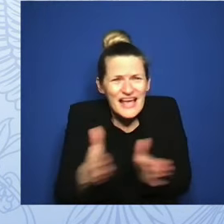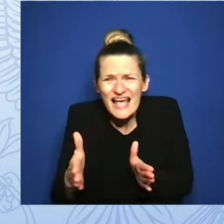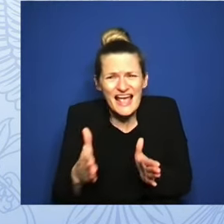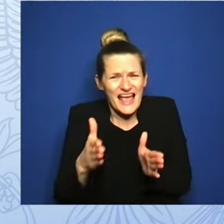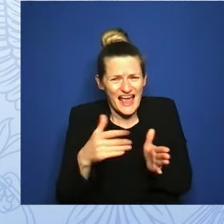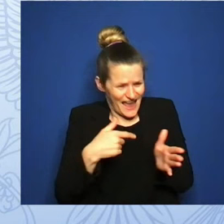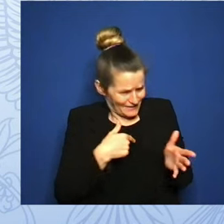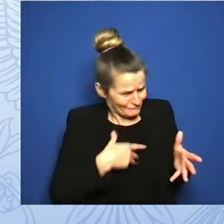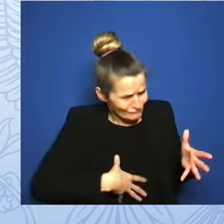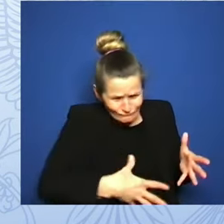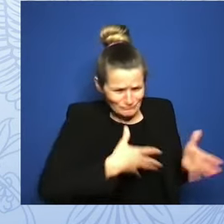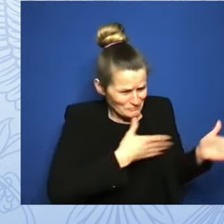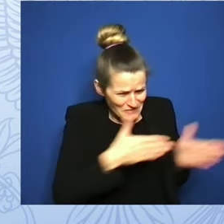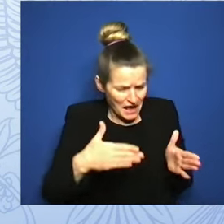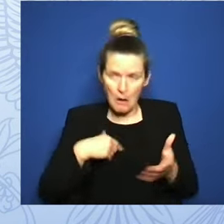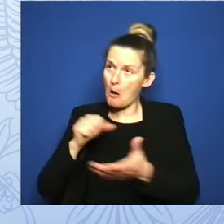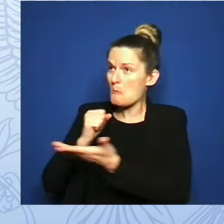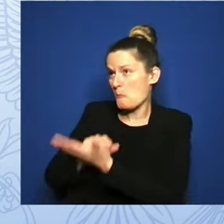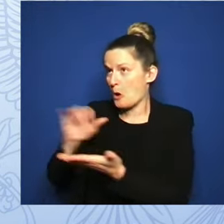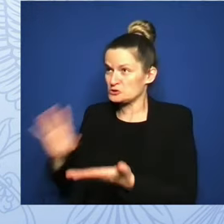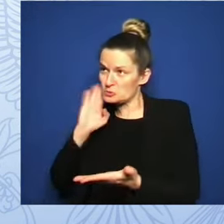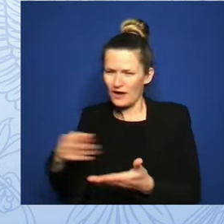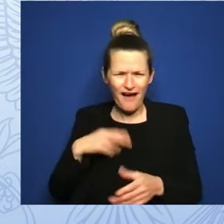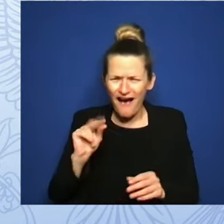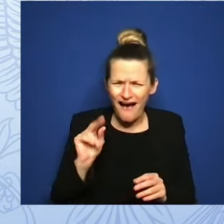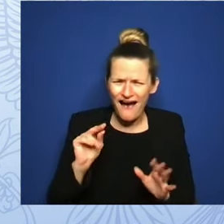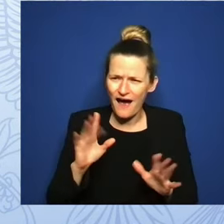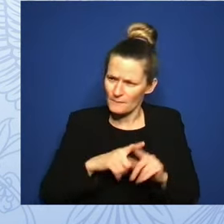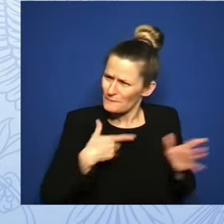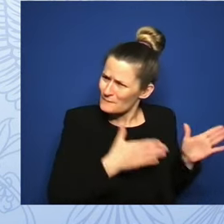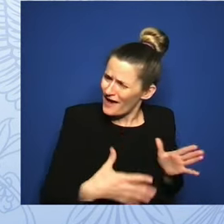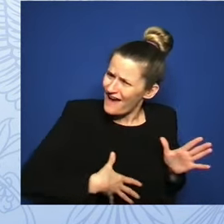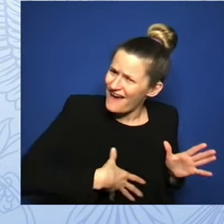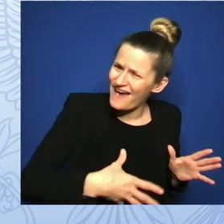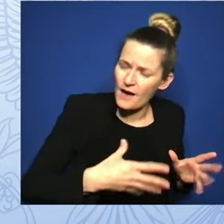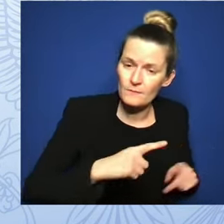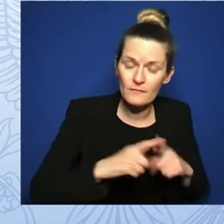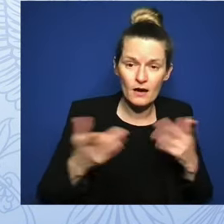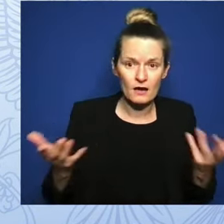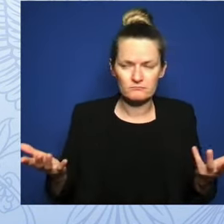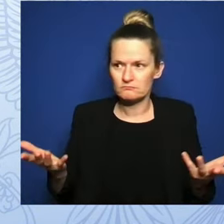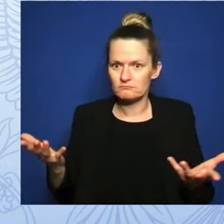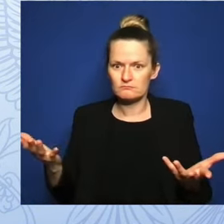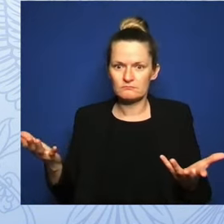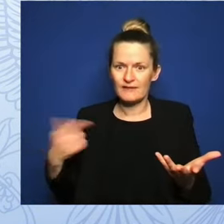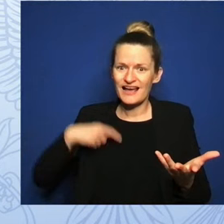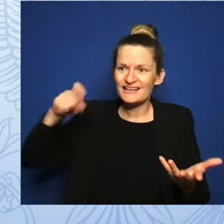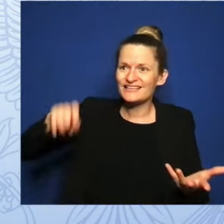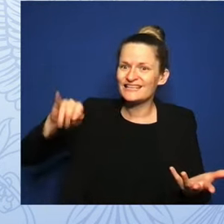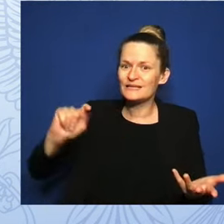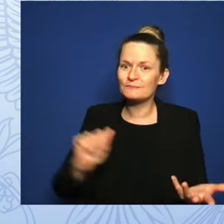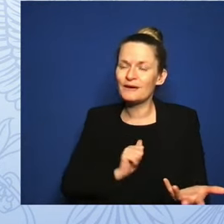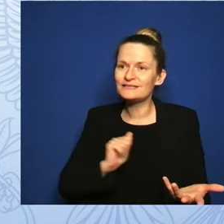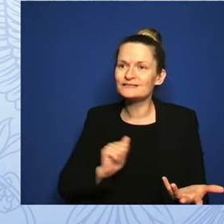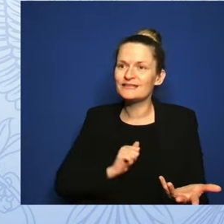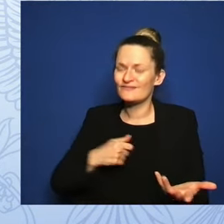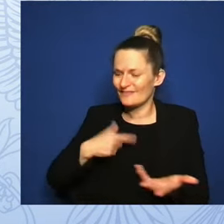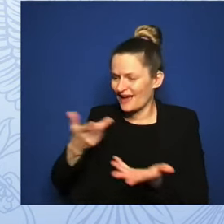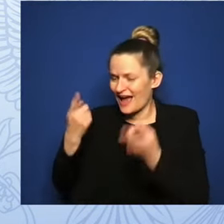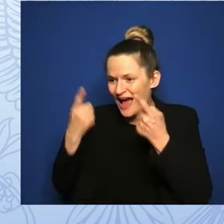decisions for my family and me. The state of Texas should not be making these decisions for me or for anybody else.